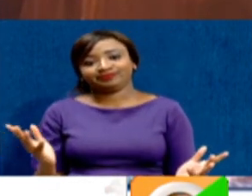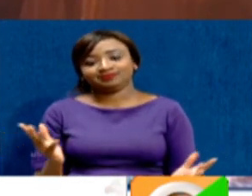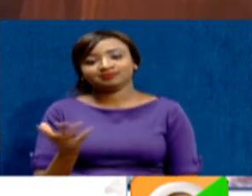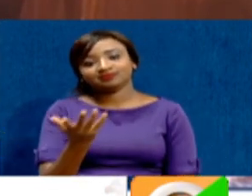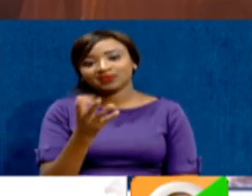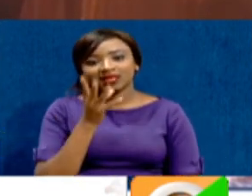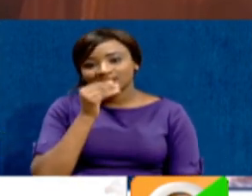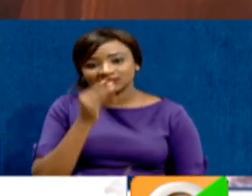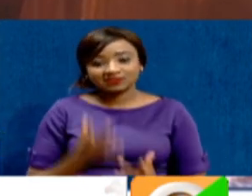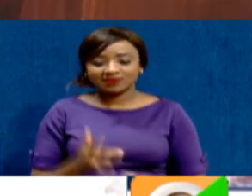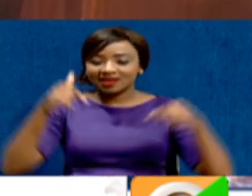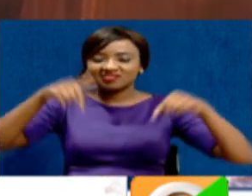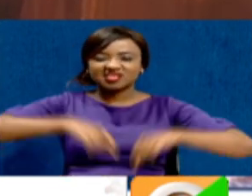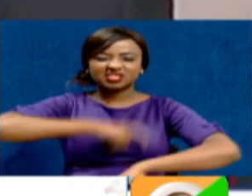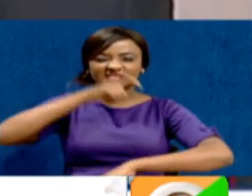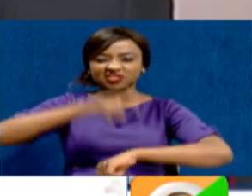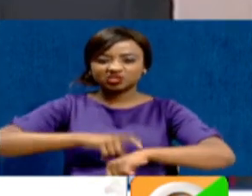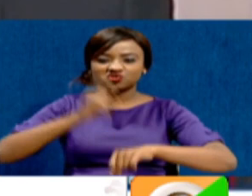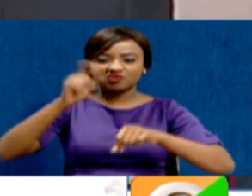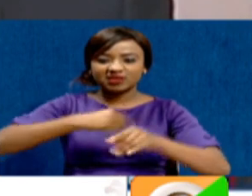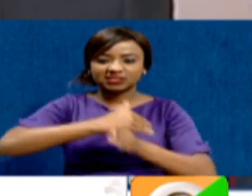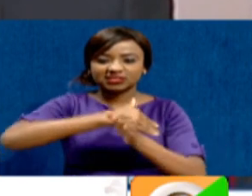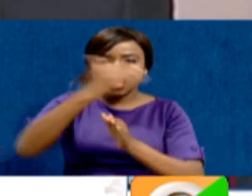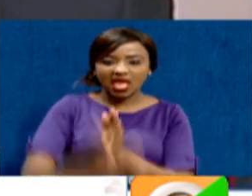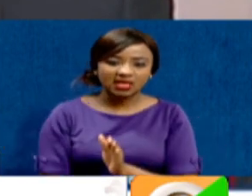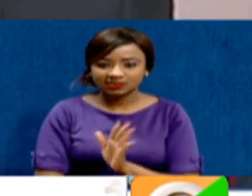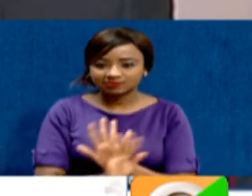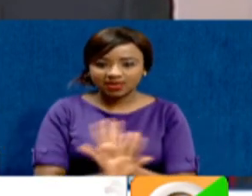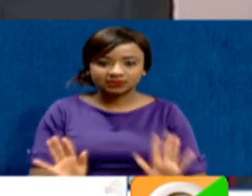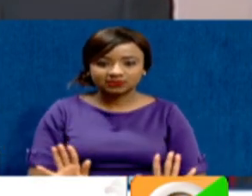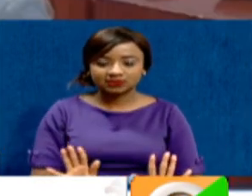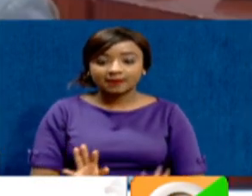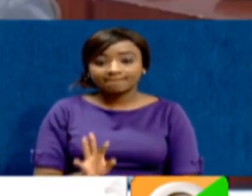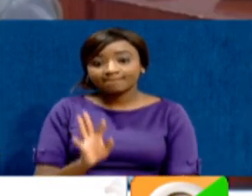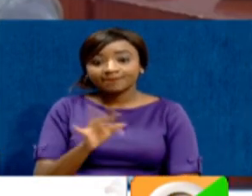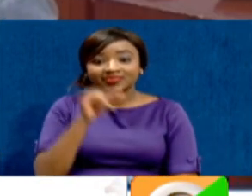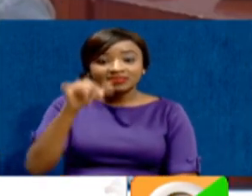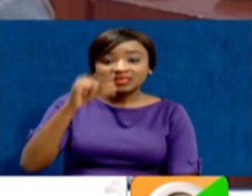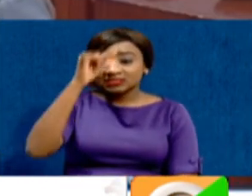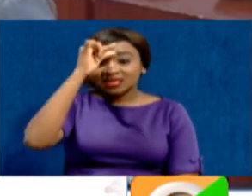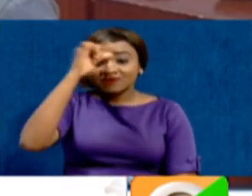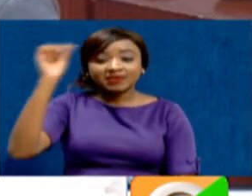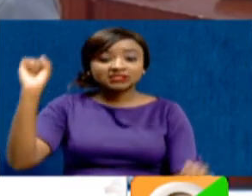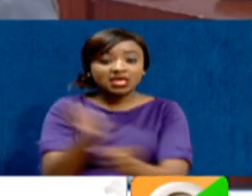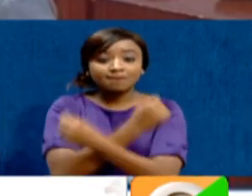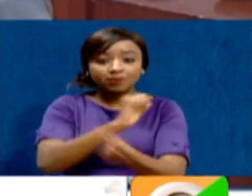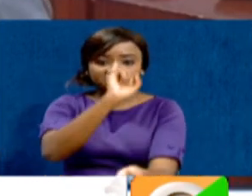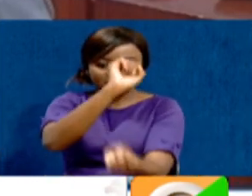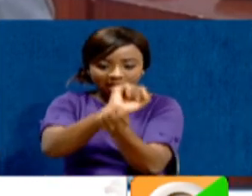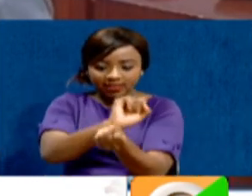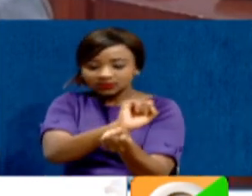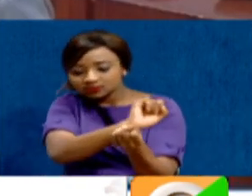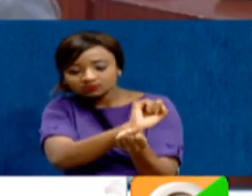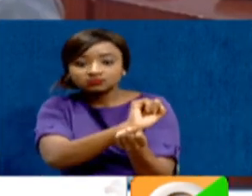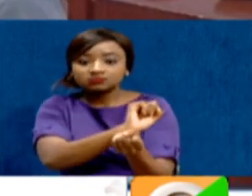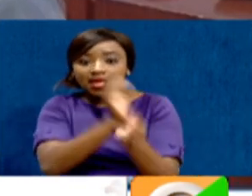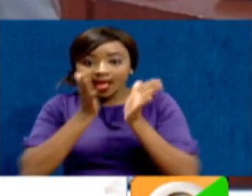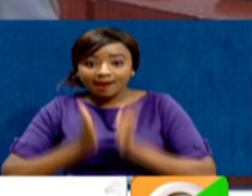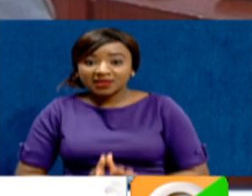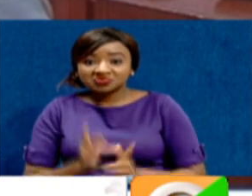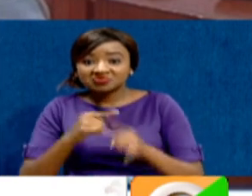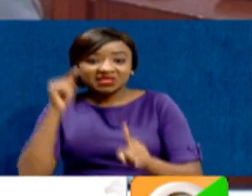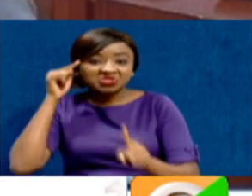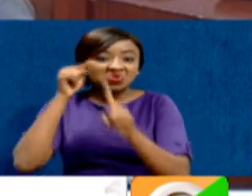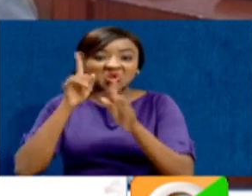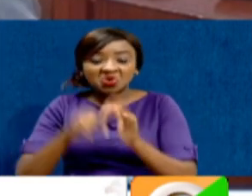Mr. Speaker, this session must end. Now, this government cannot arrest a person on the basis